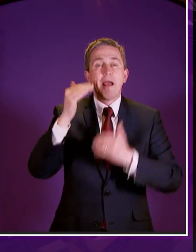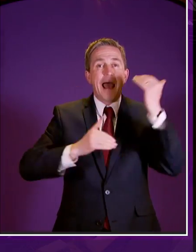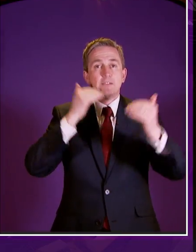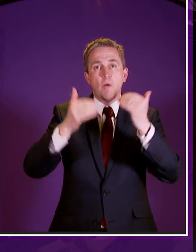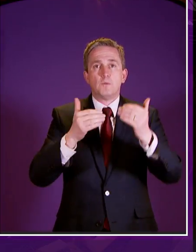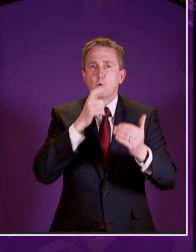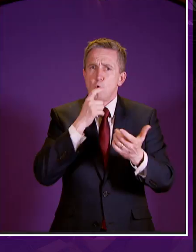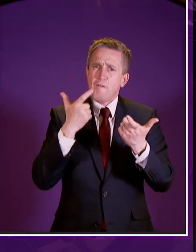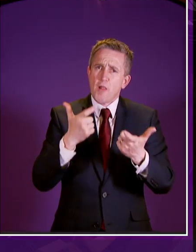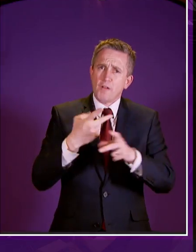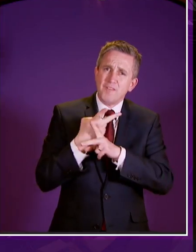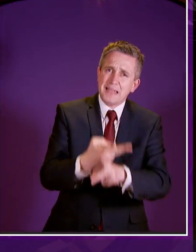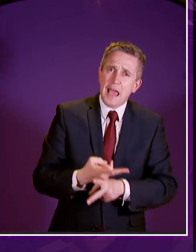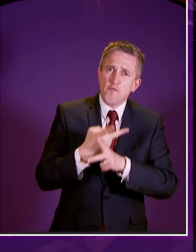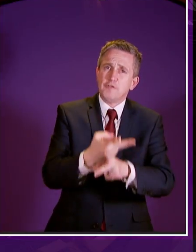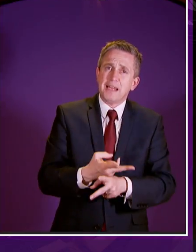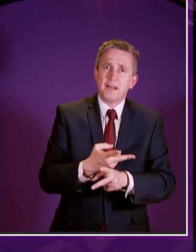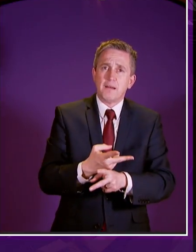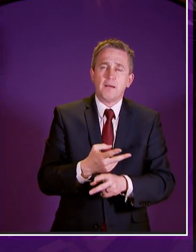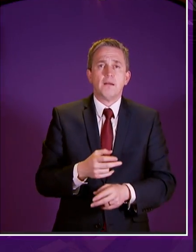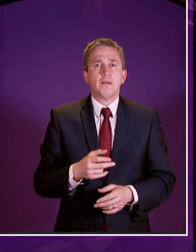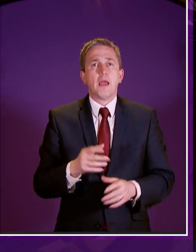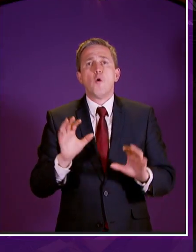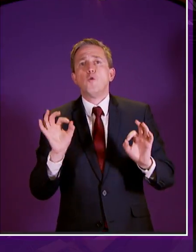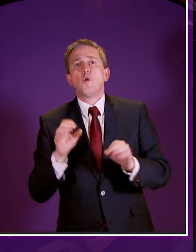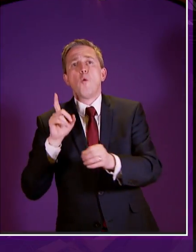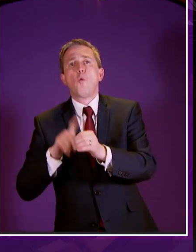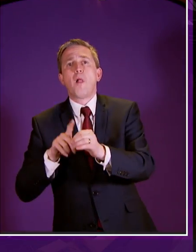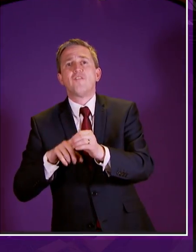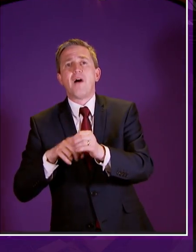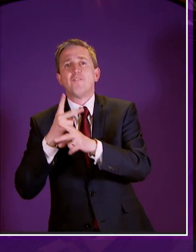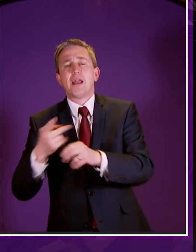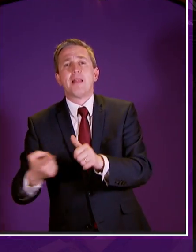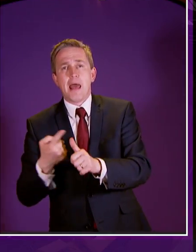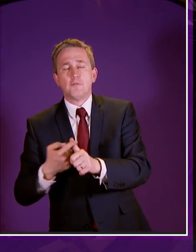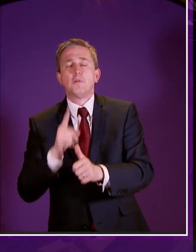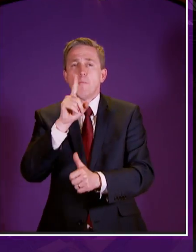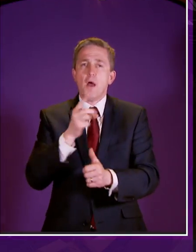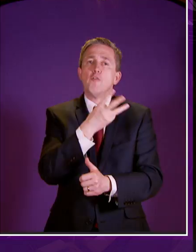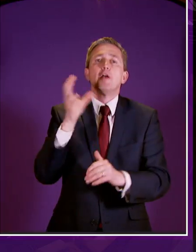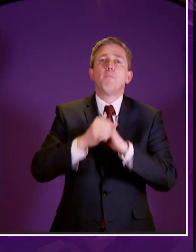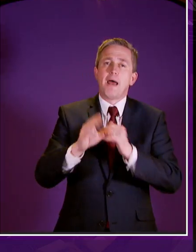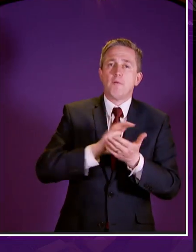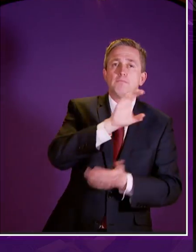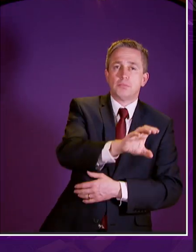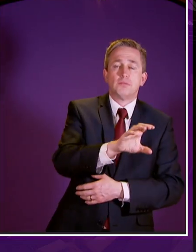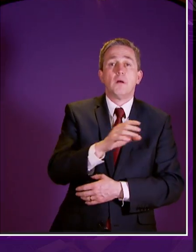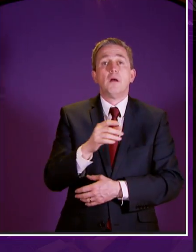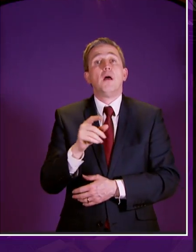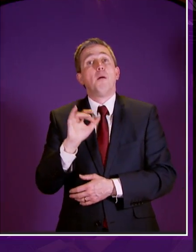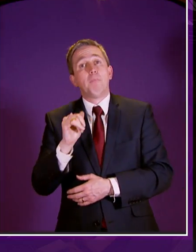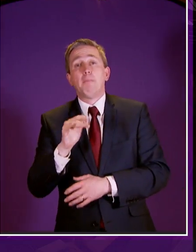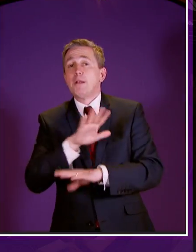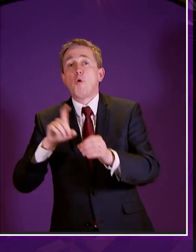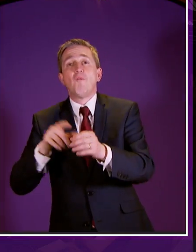with significant caring responsibilities who do not qualify currently for carers allowance because perhaps they are in full